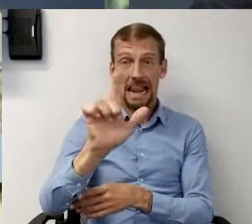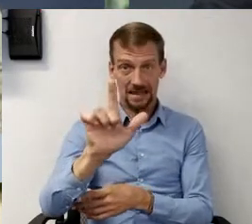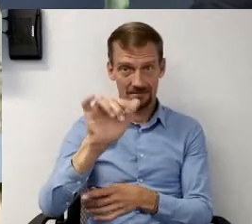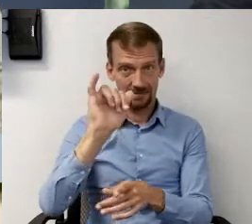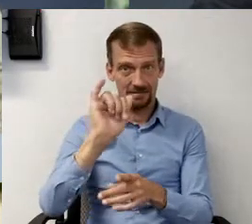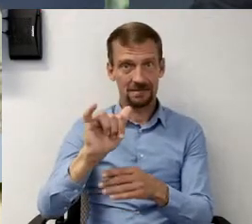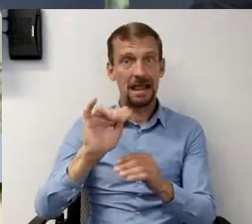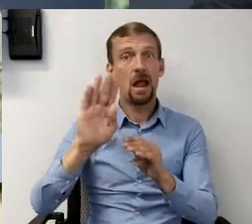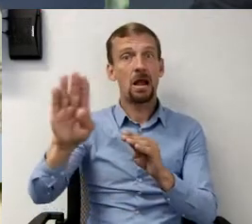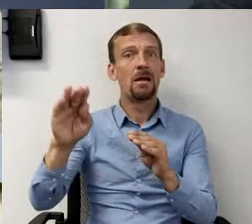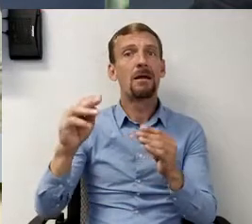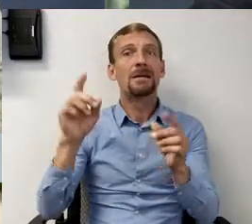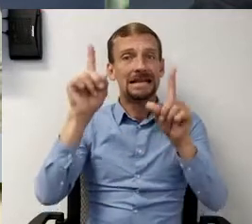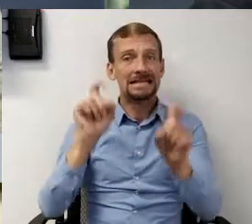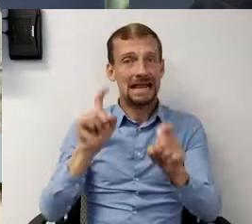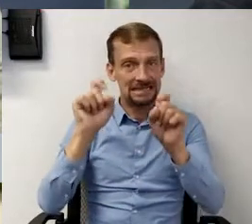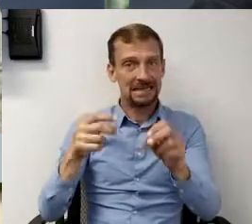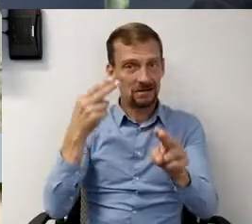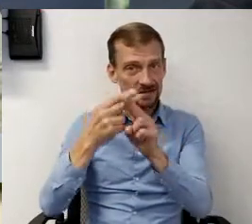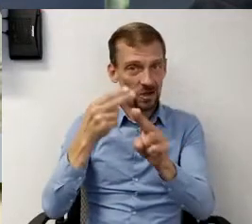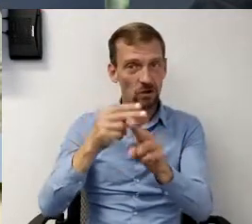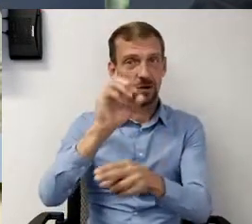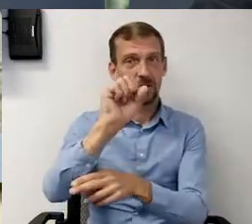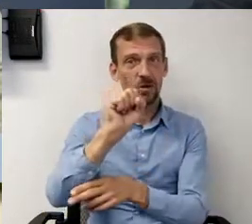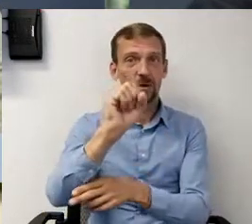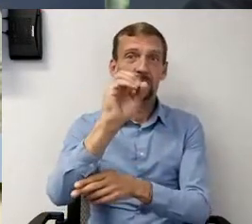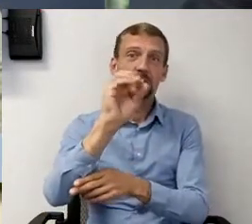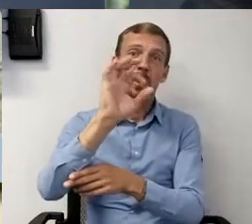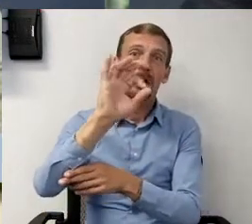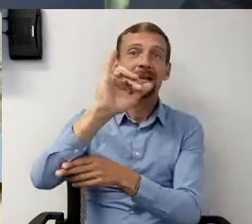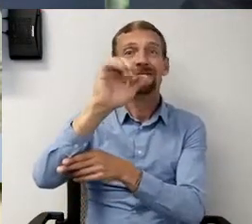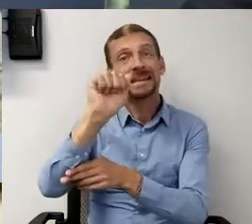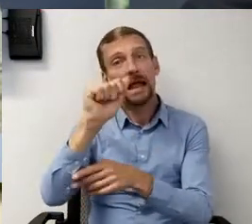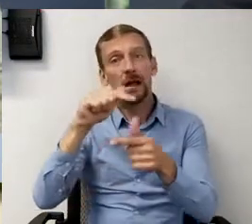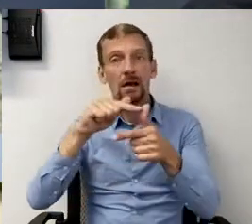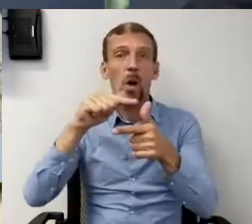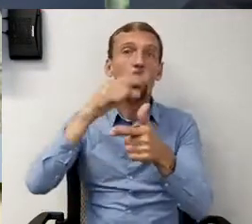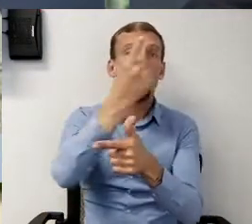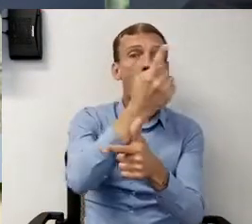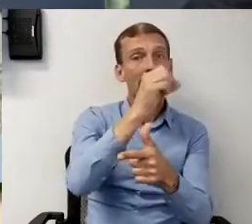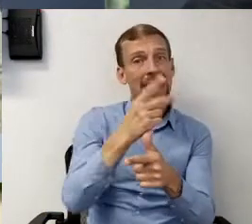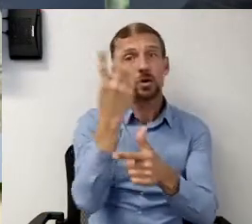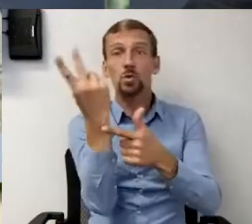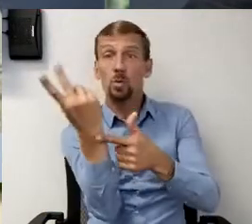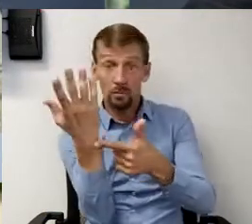platform is Sophia. I think there's a Sophia 1 and a Sophia 2.